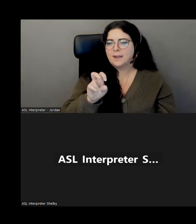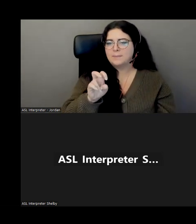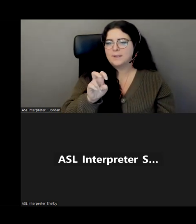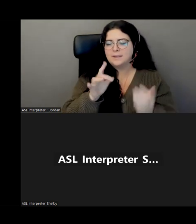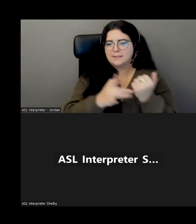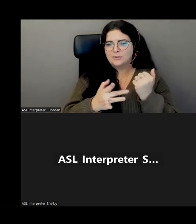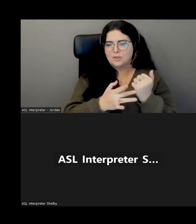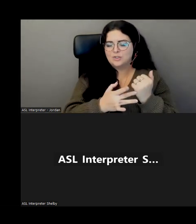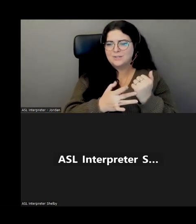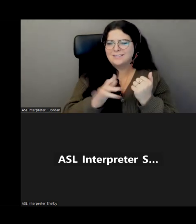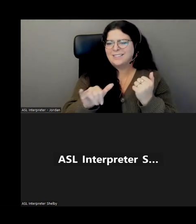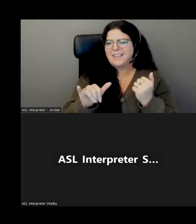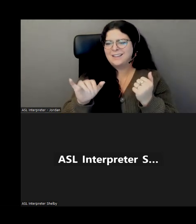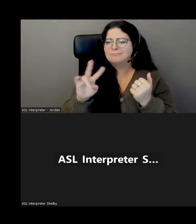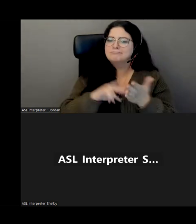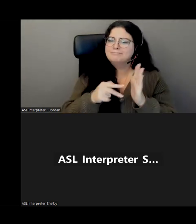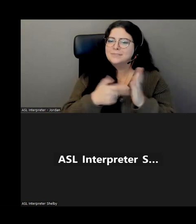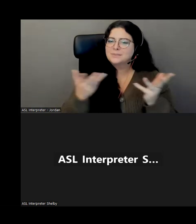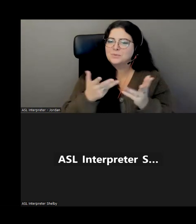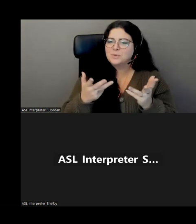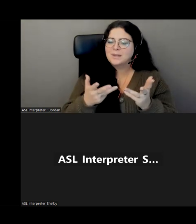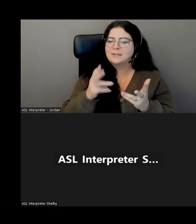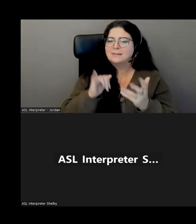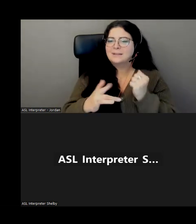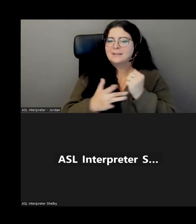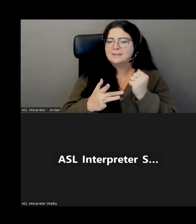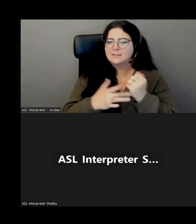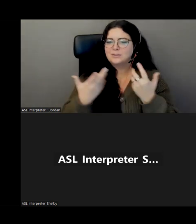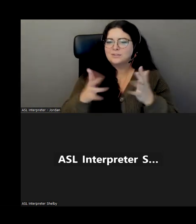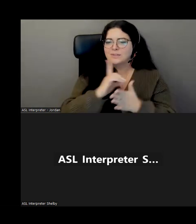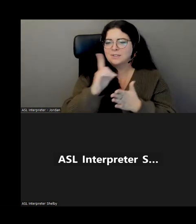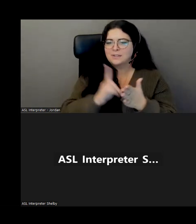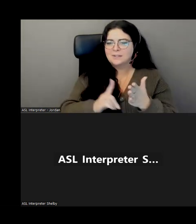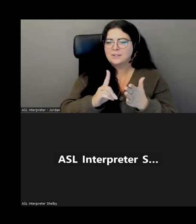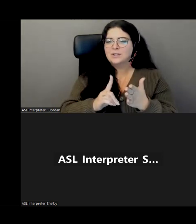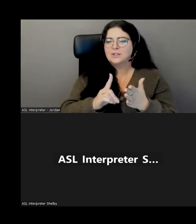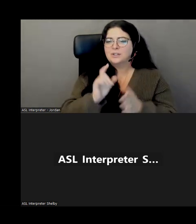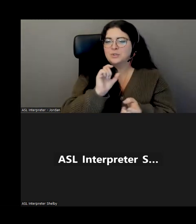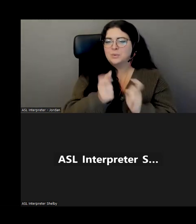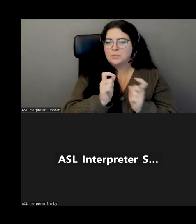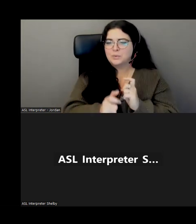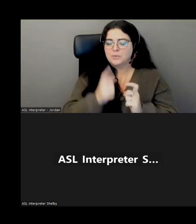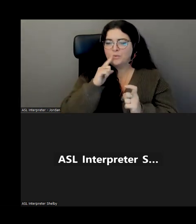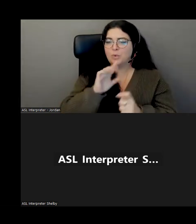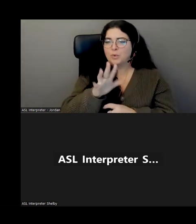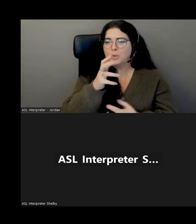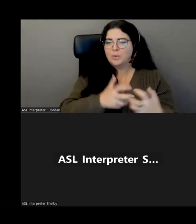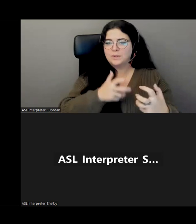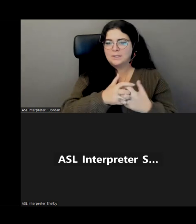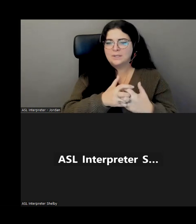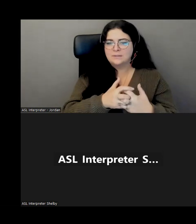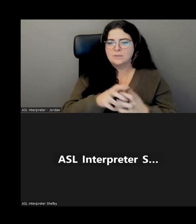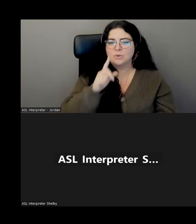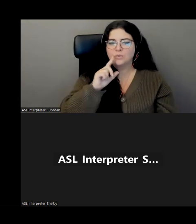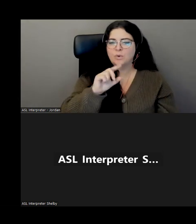technology, that is technology that is designed to be adaptive to your needs. So JAWS that I just